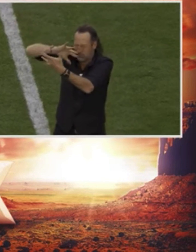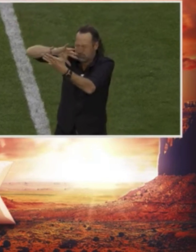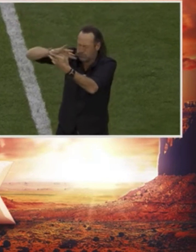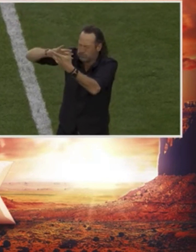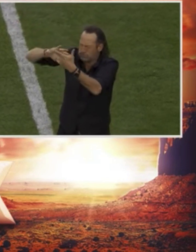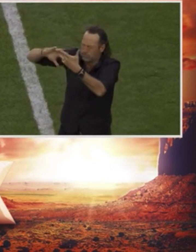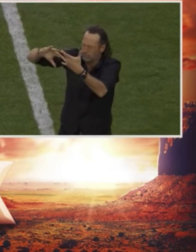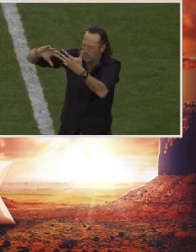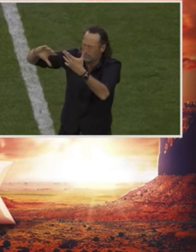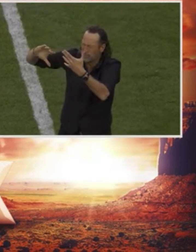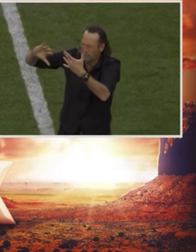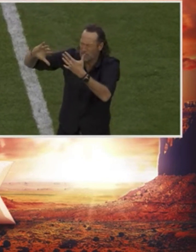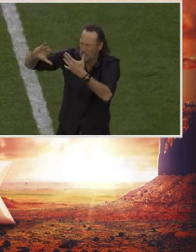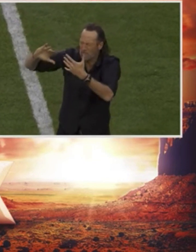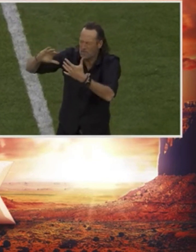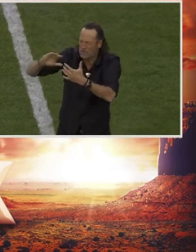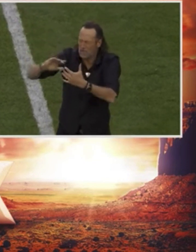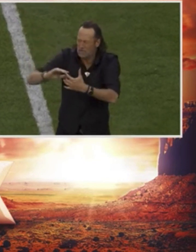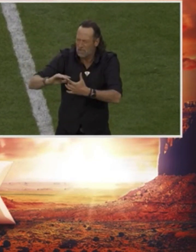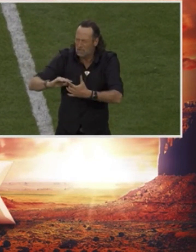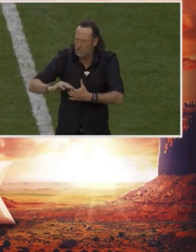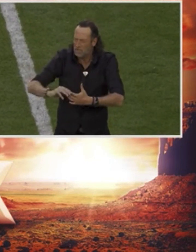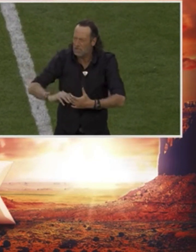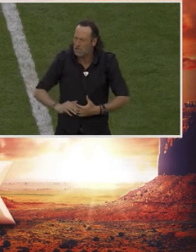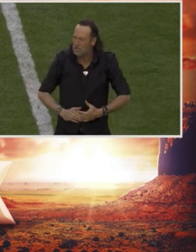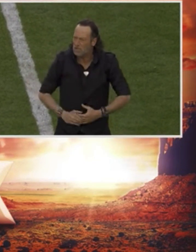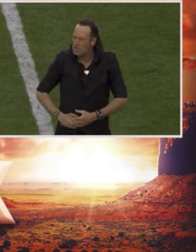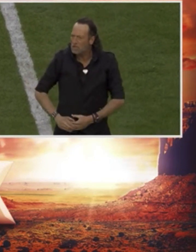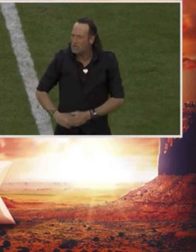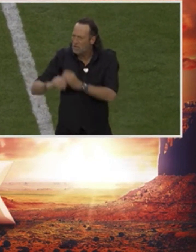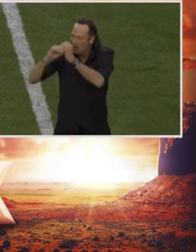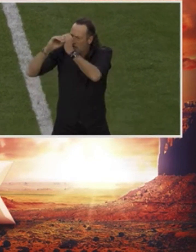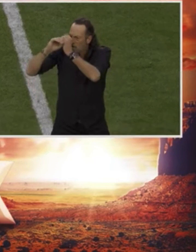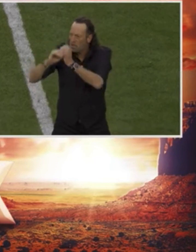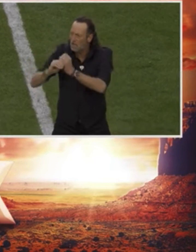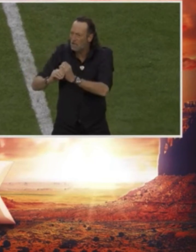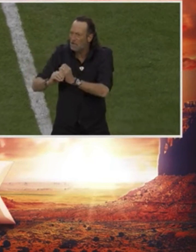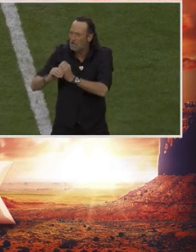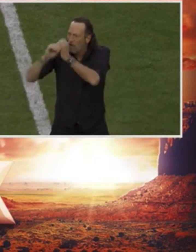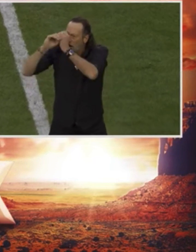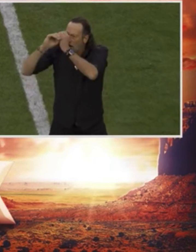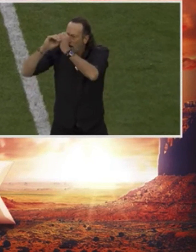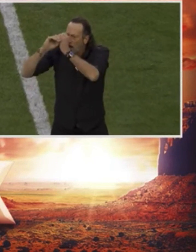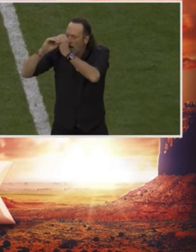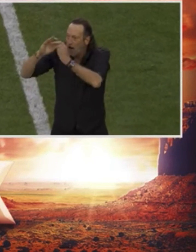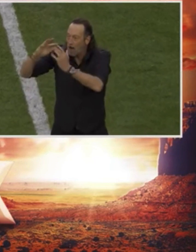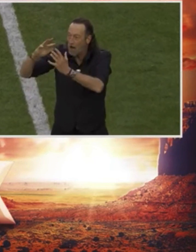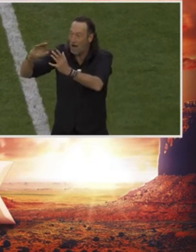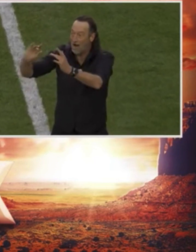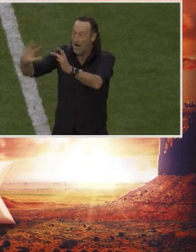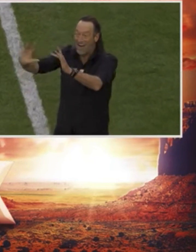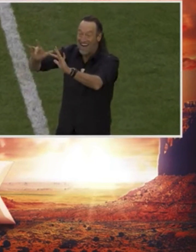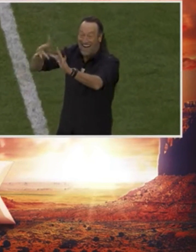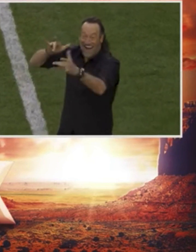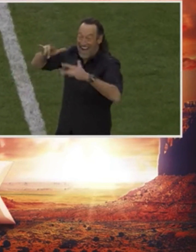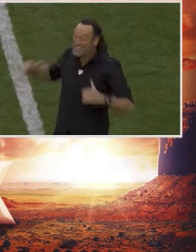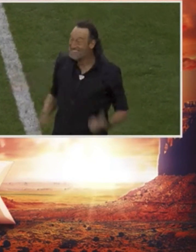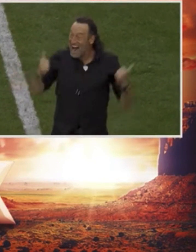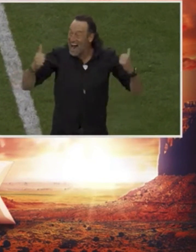through the night, and our flag